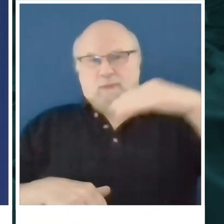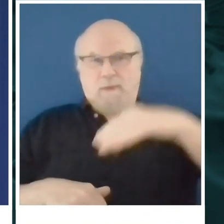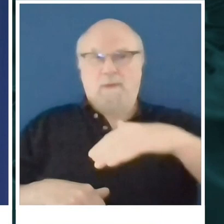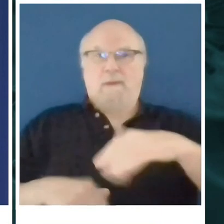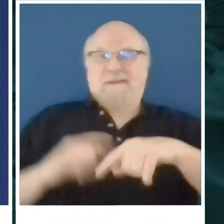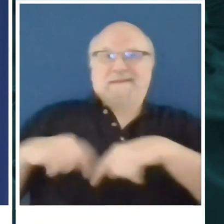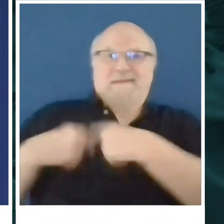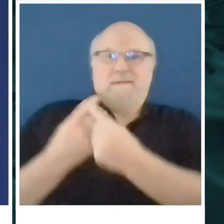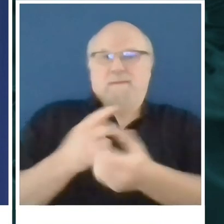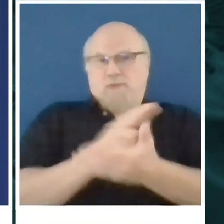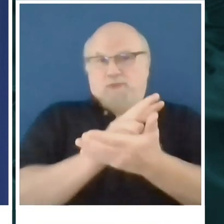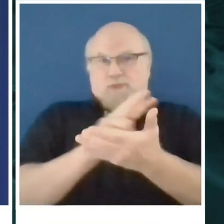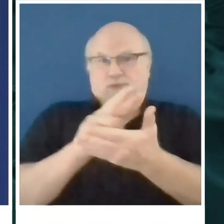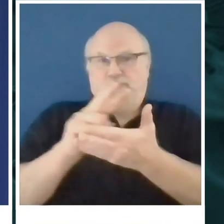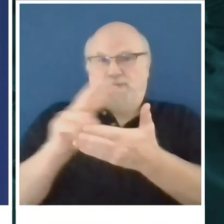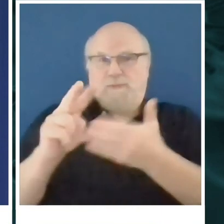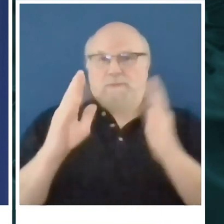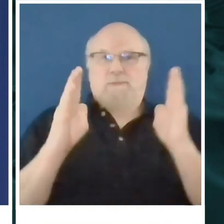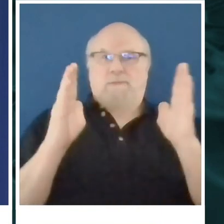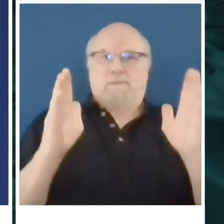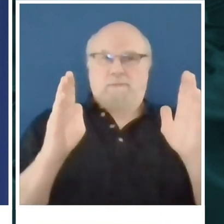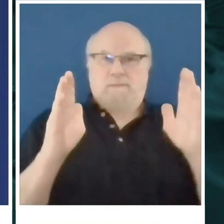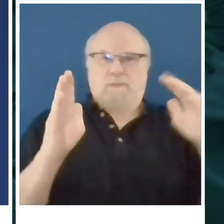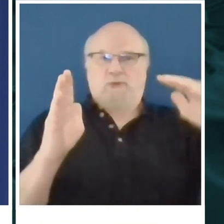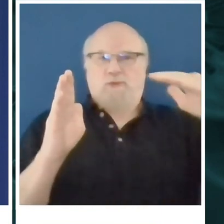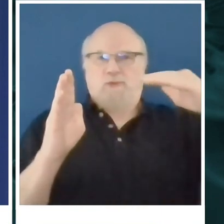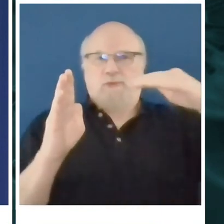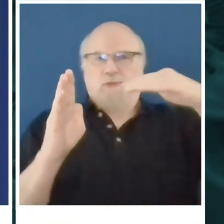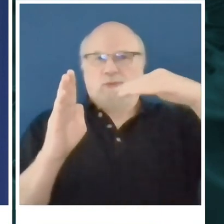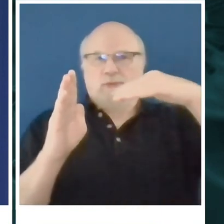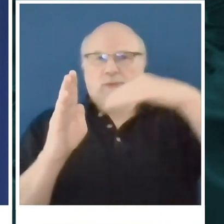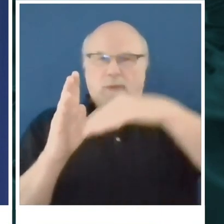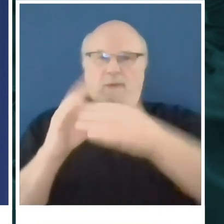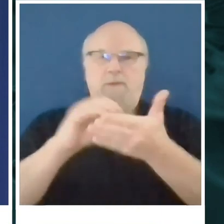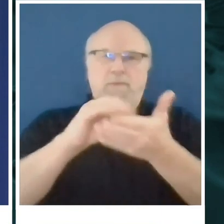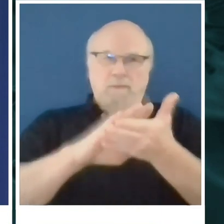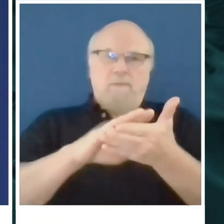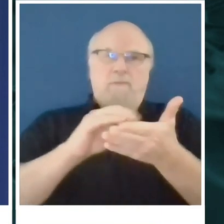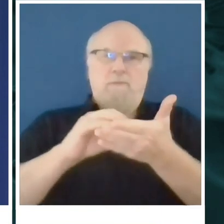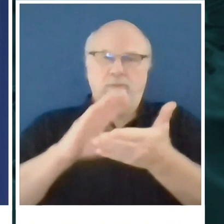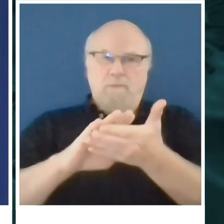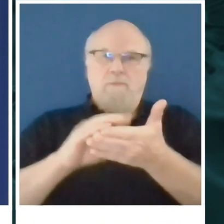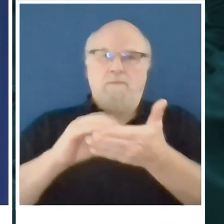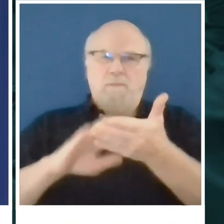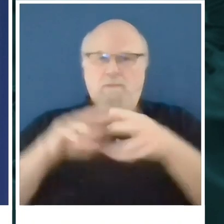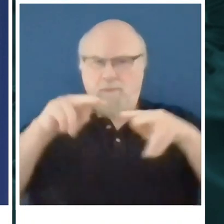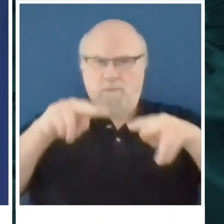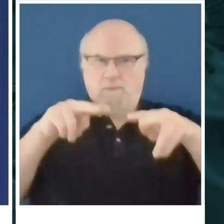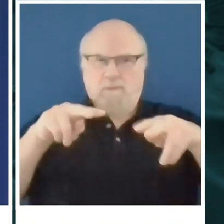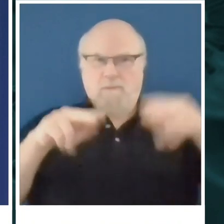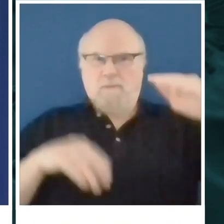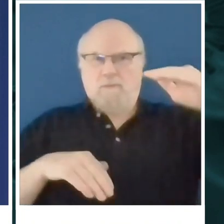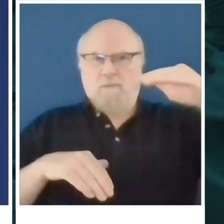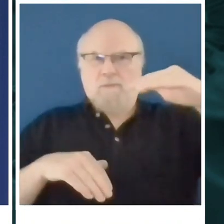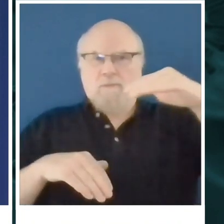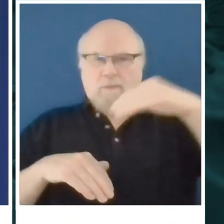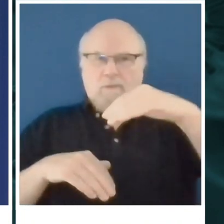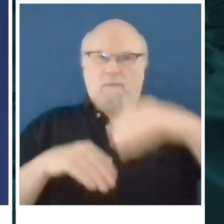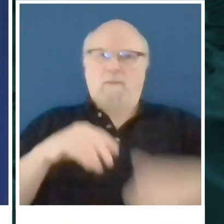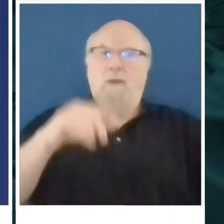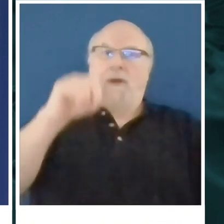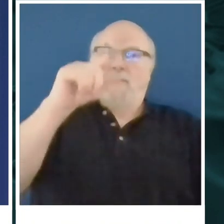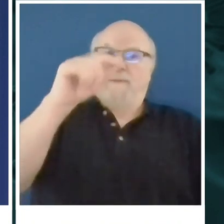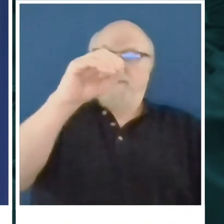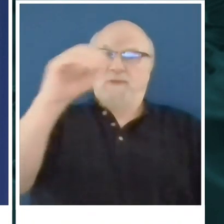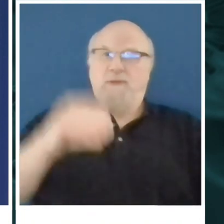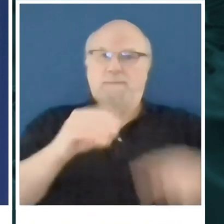A downward trajectory of documented COVID cases or a downward trajectory in the percentage of positive tests. In